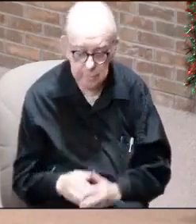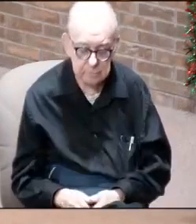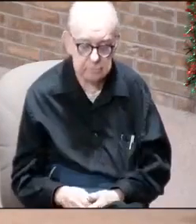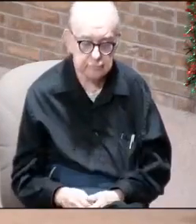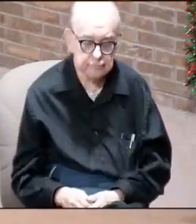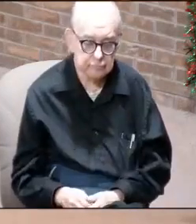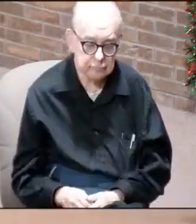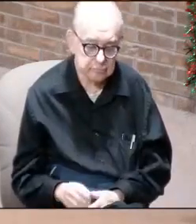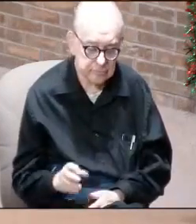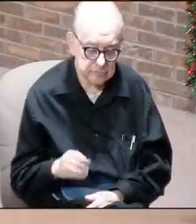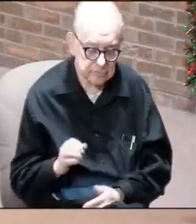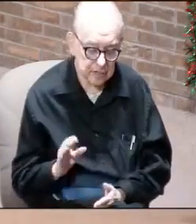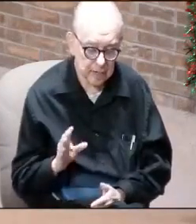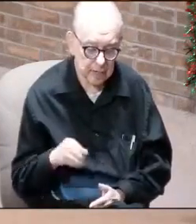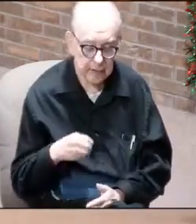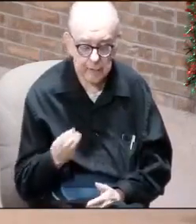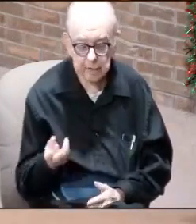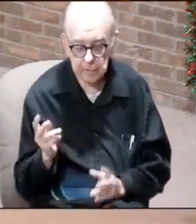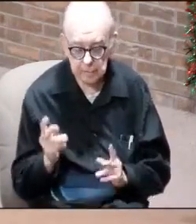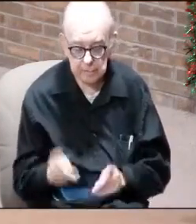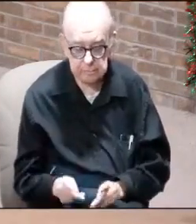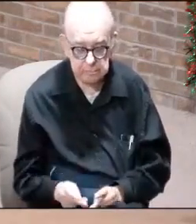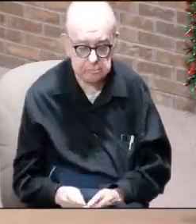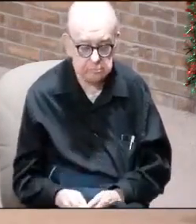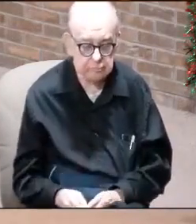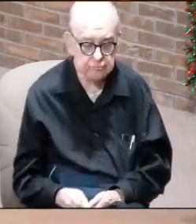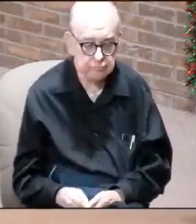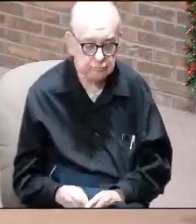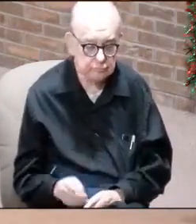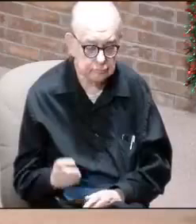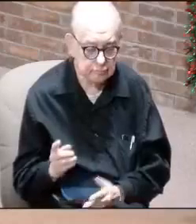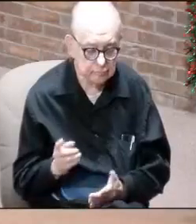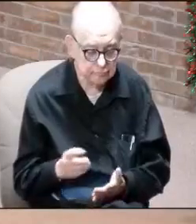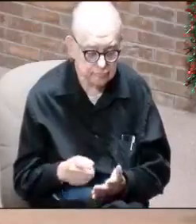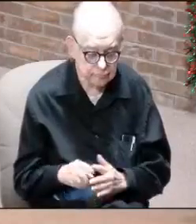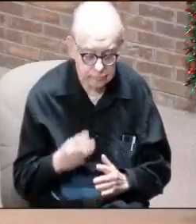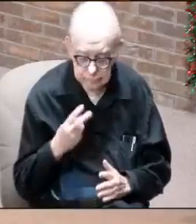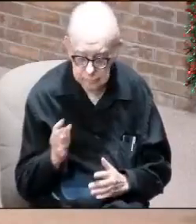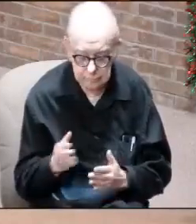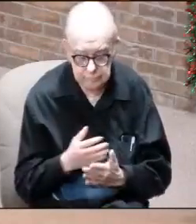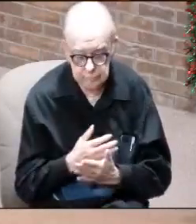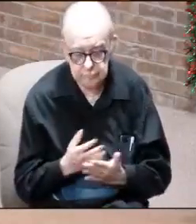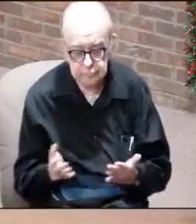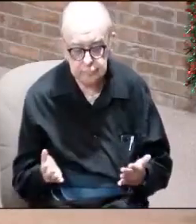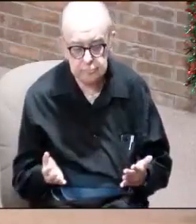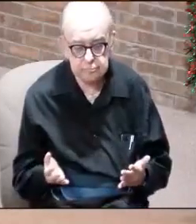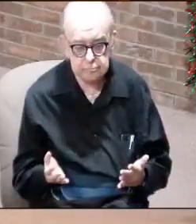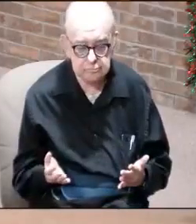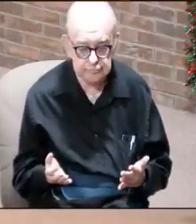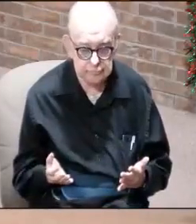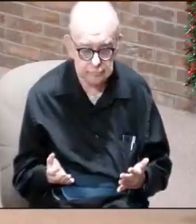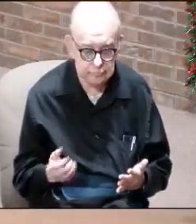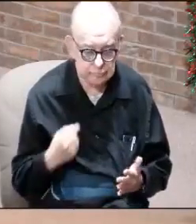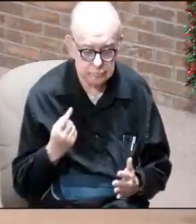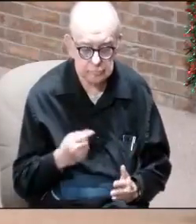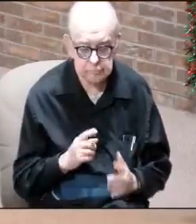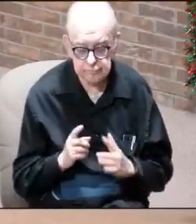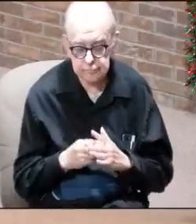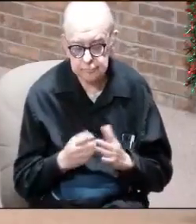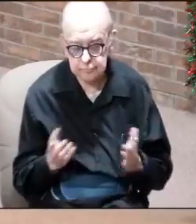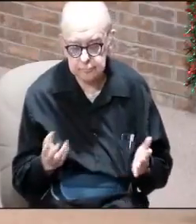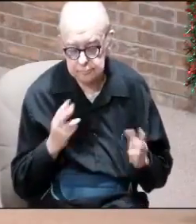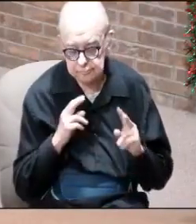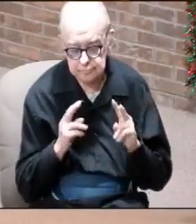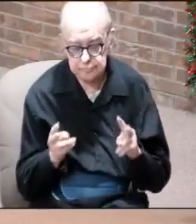I've to give that to somebody else and have somebody else do that. So, when we begin to look at all of these things, we begin to